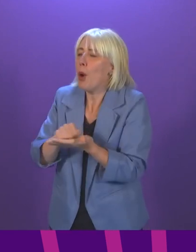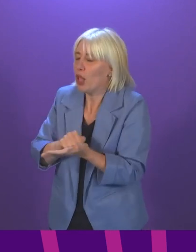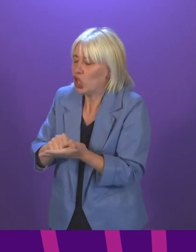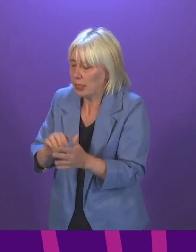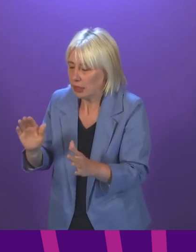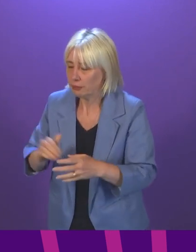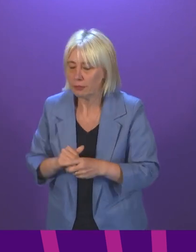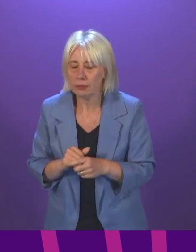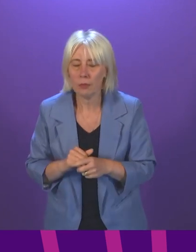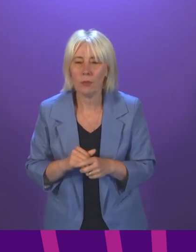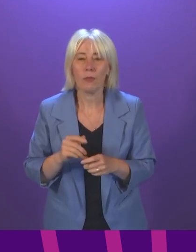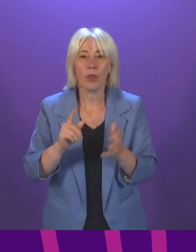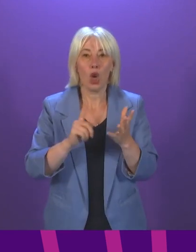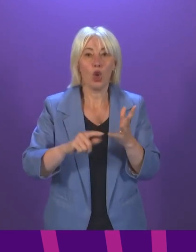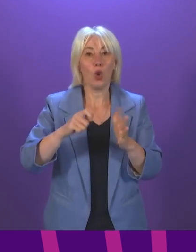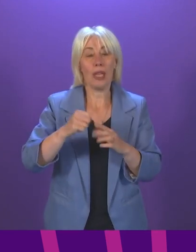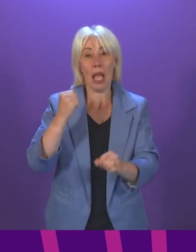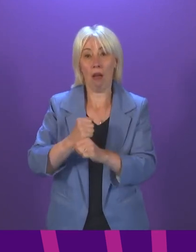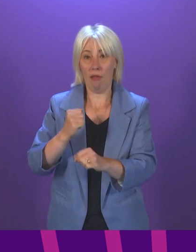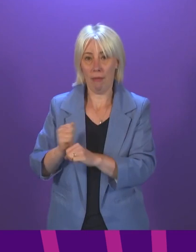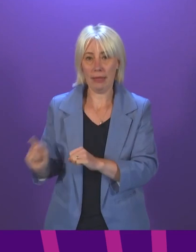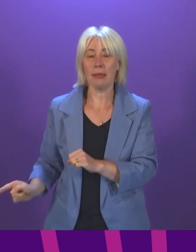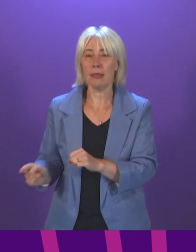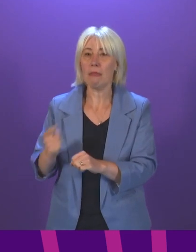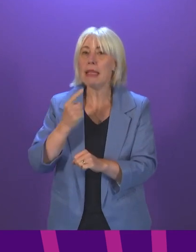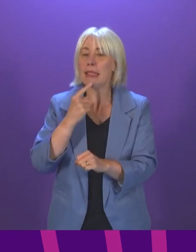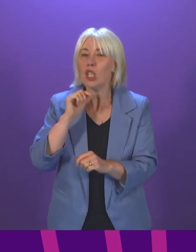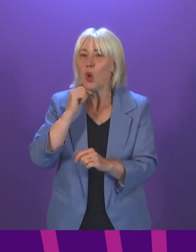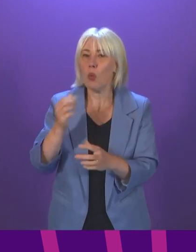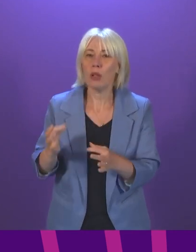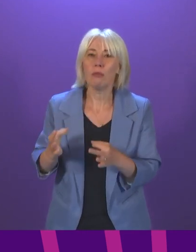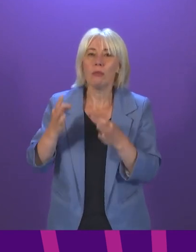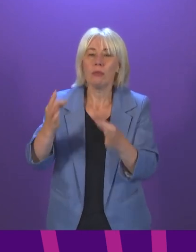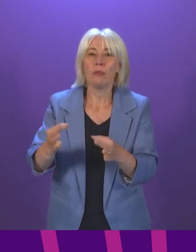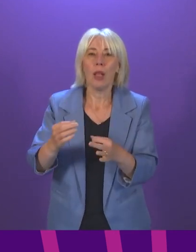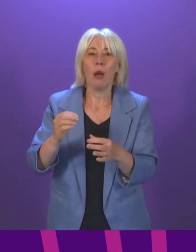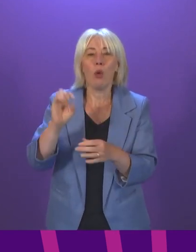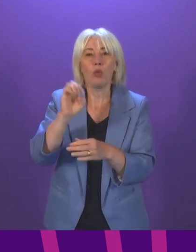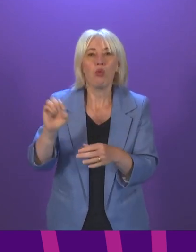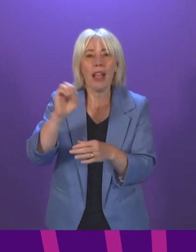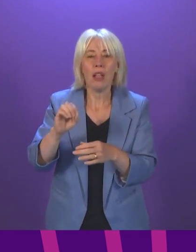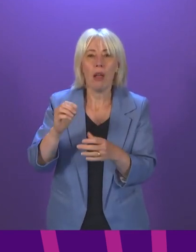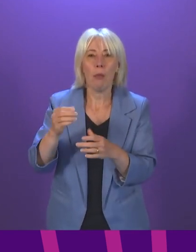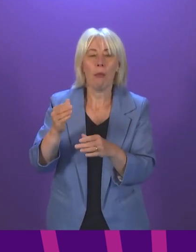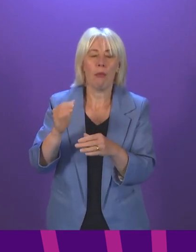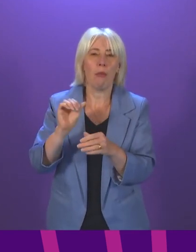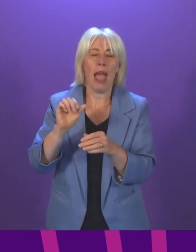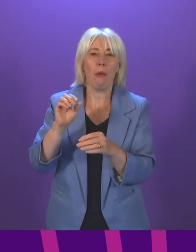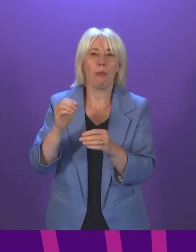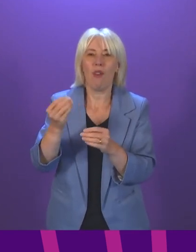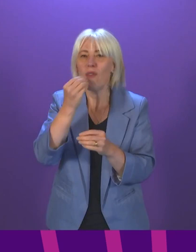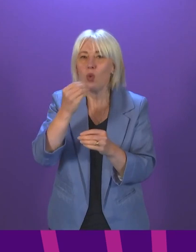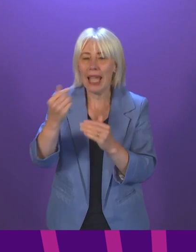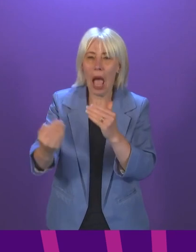The UK Government has now confirmed that it again intends to delay post-Brexit food and farming import checks. Once again,